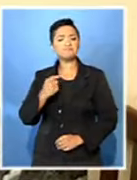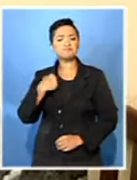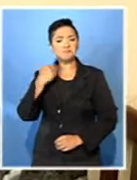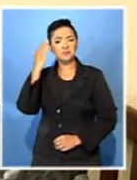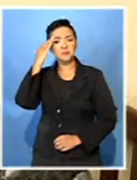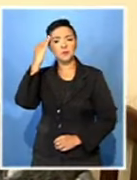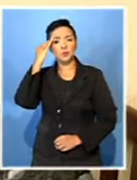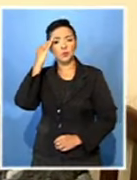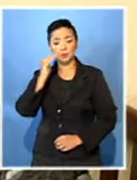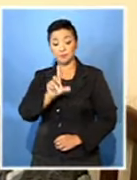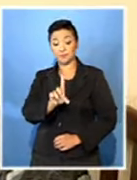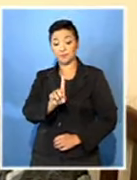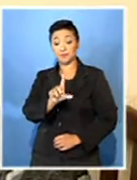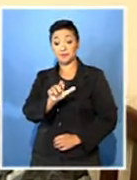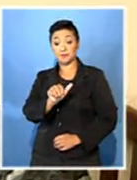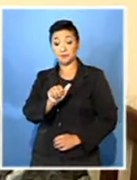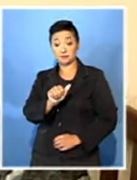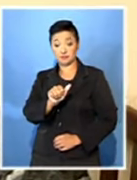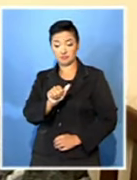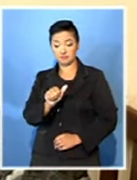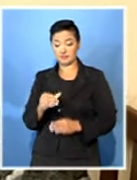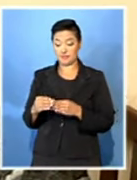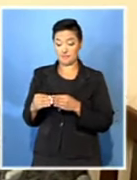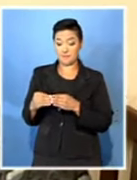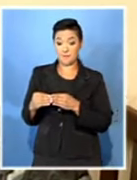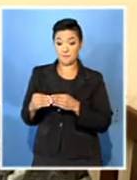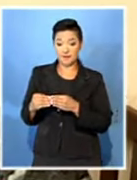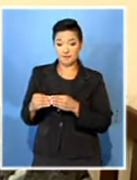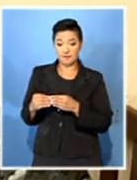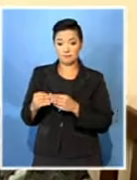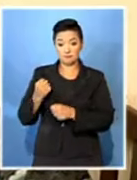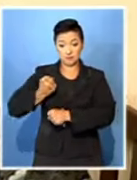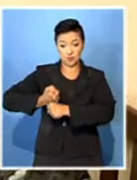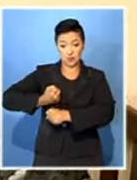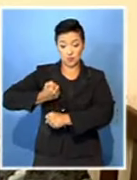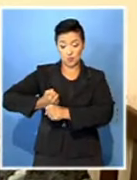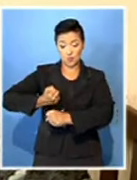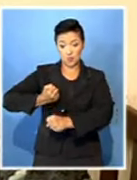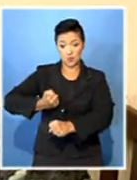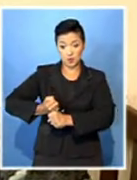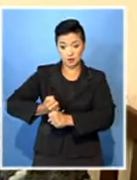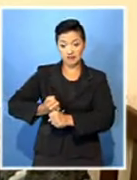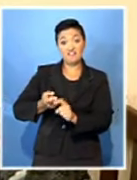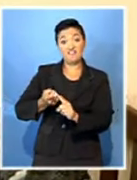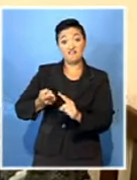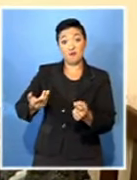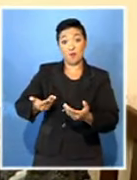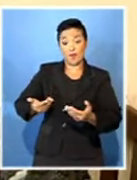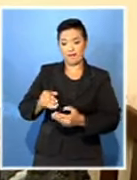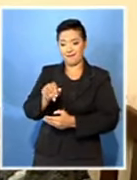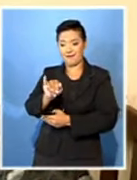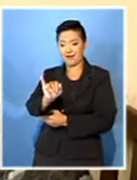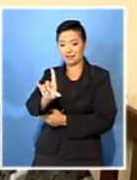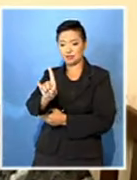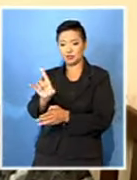rivalries between DA elected representatives who came into the DA from the independent Democrats, the